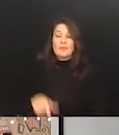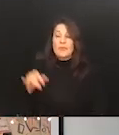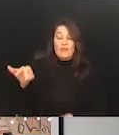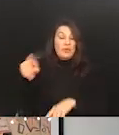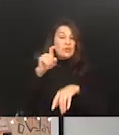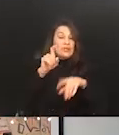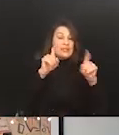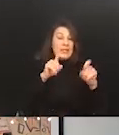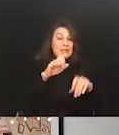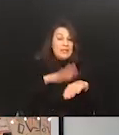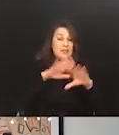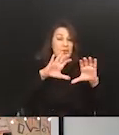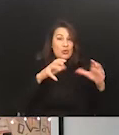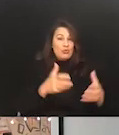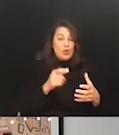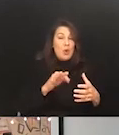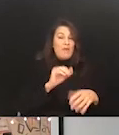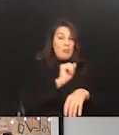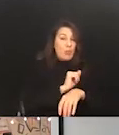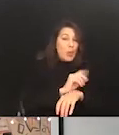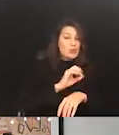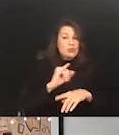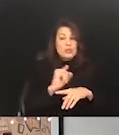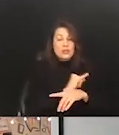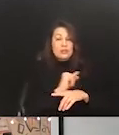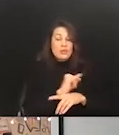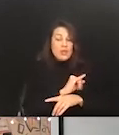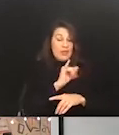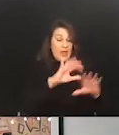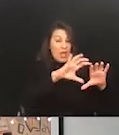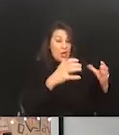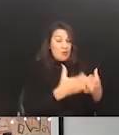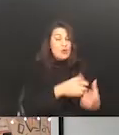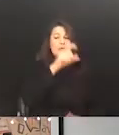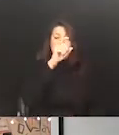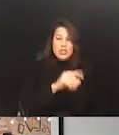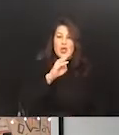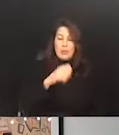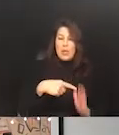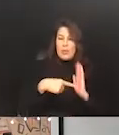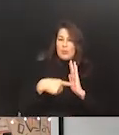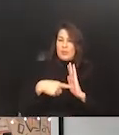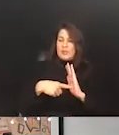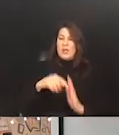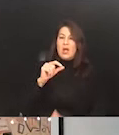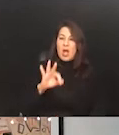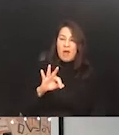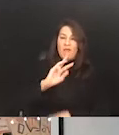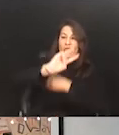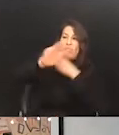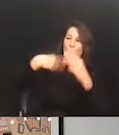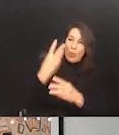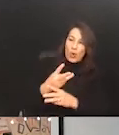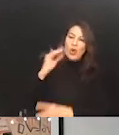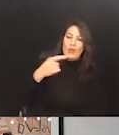or an industry, that industry and group of employees should be representative of the world that